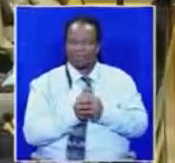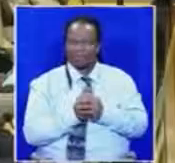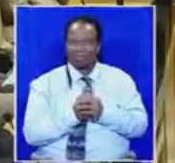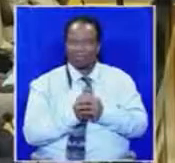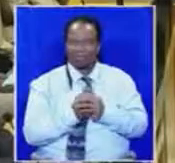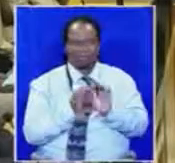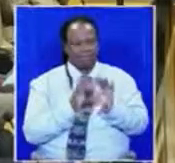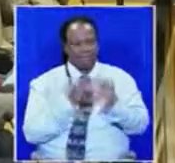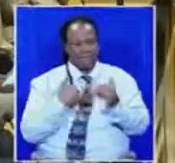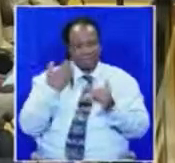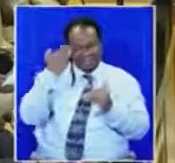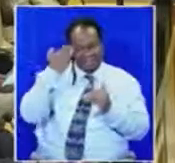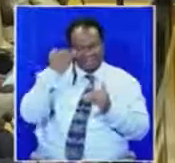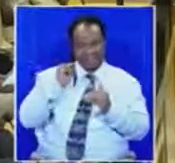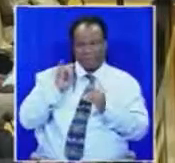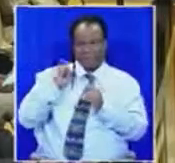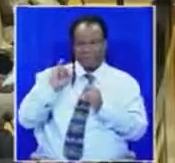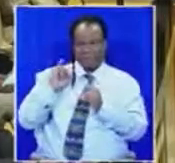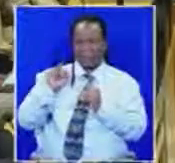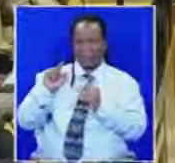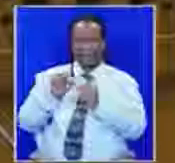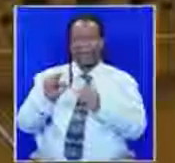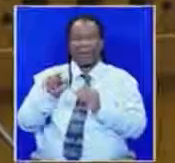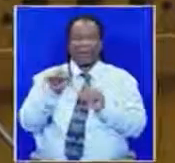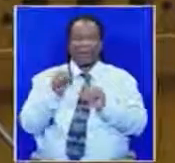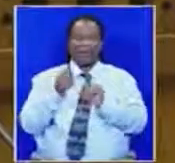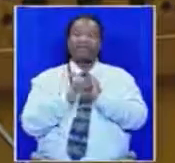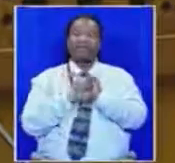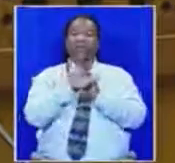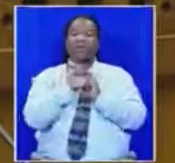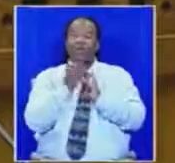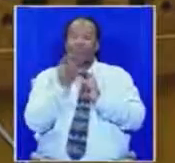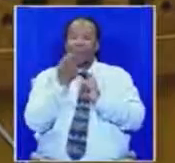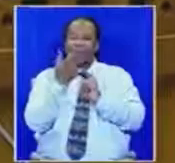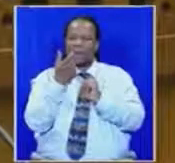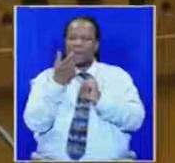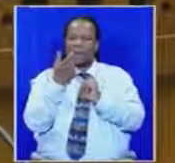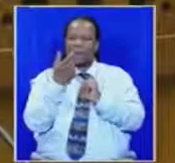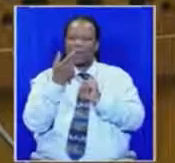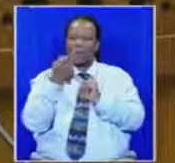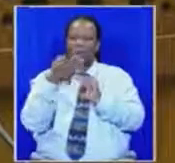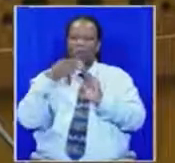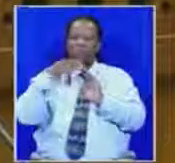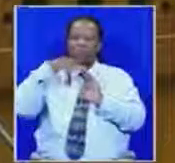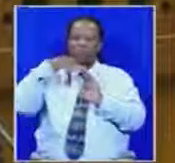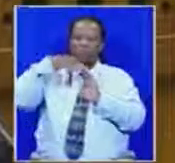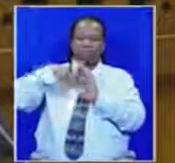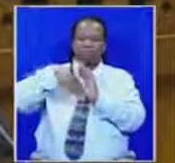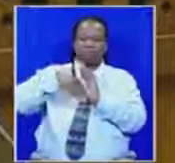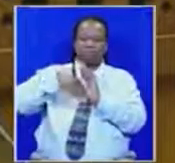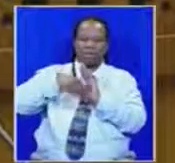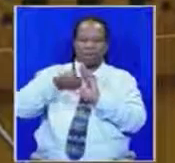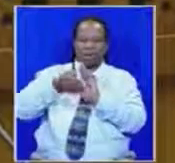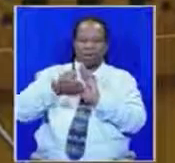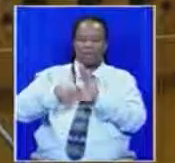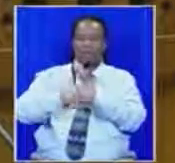grotesque, I that on the verge of South Africa being downgraded to junk status in South Africa, that we want to give